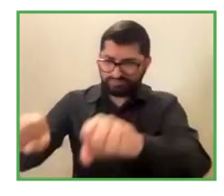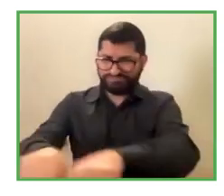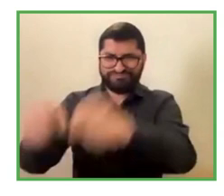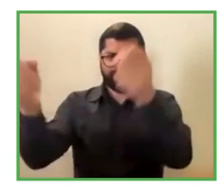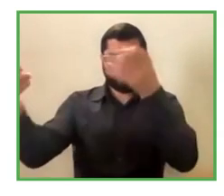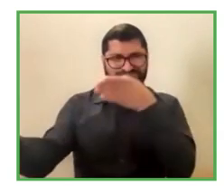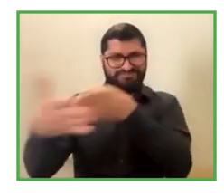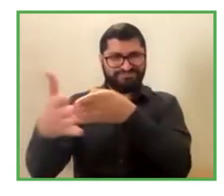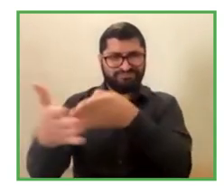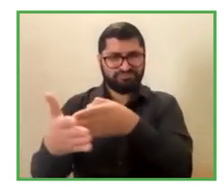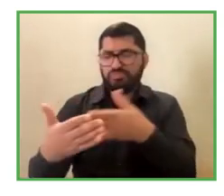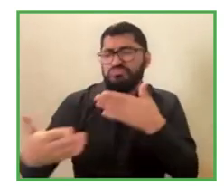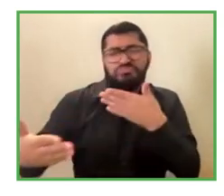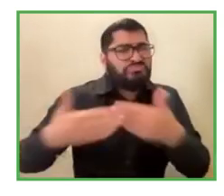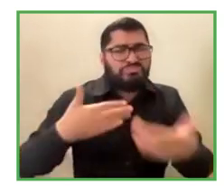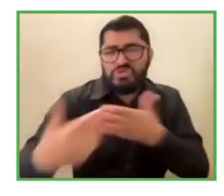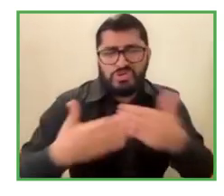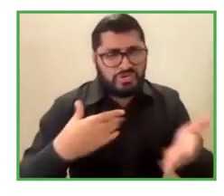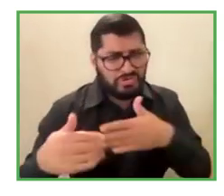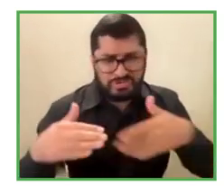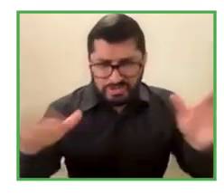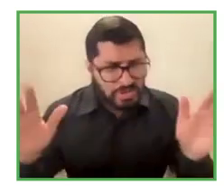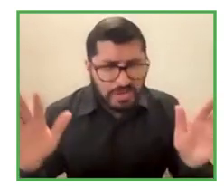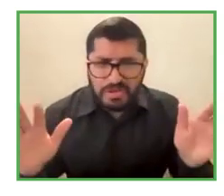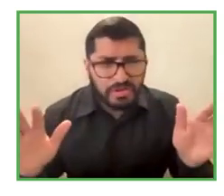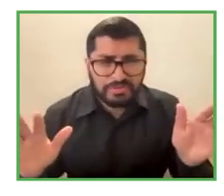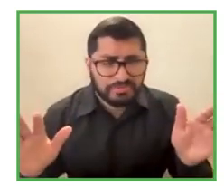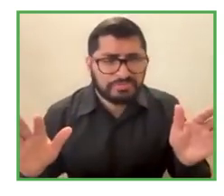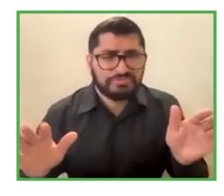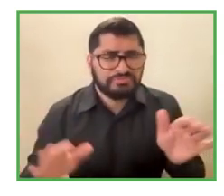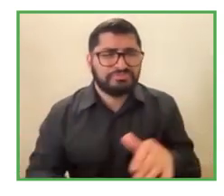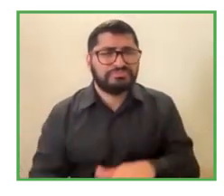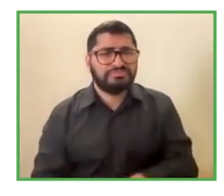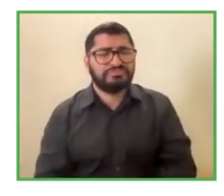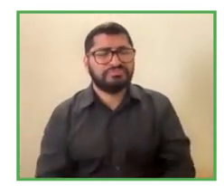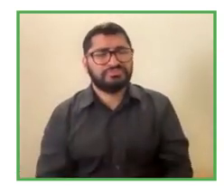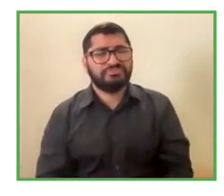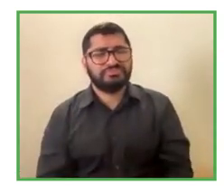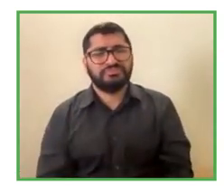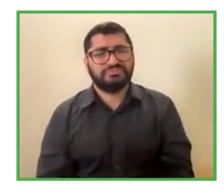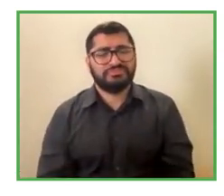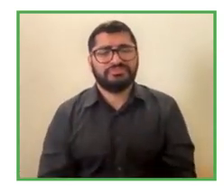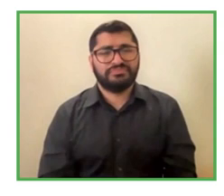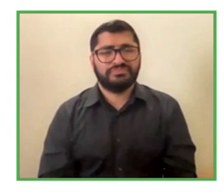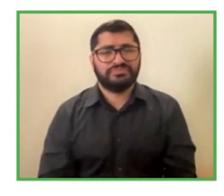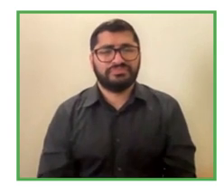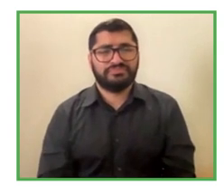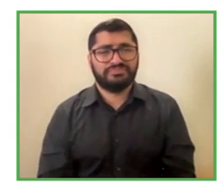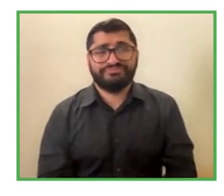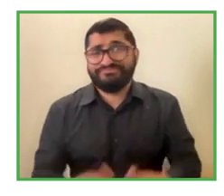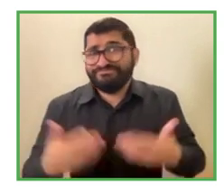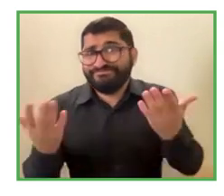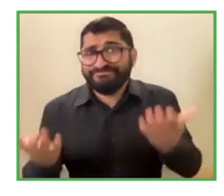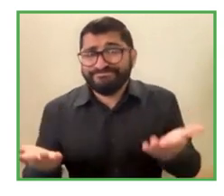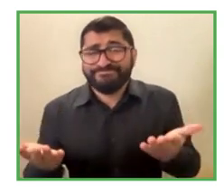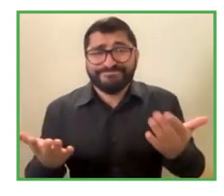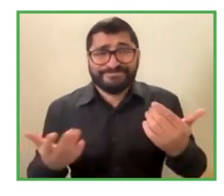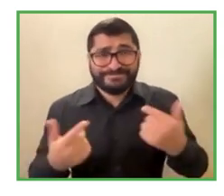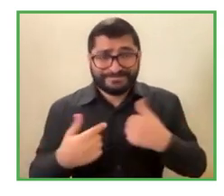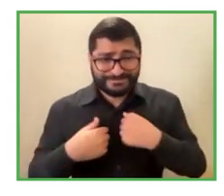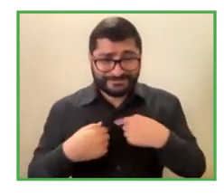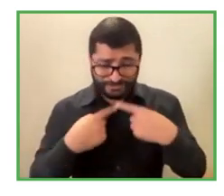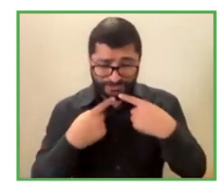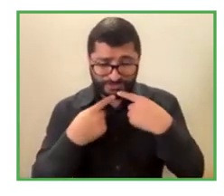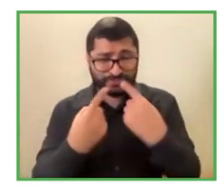not be yet fully conducting themselves with a lot of dignity or may not be receiving the same level of